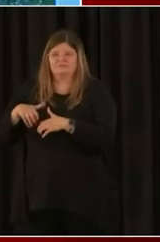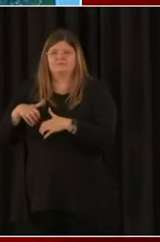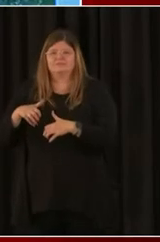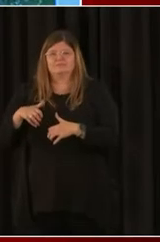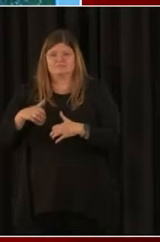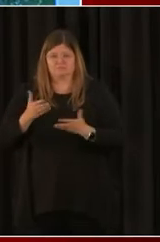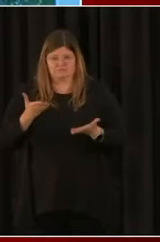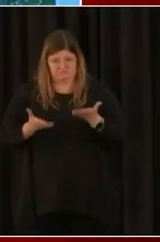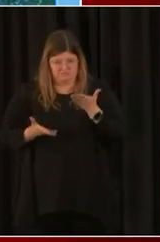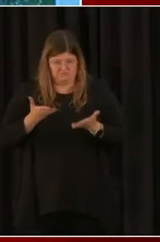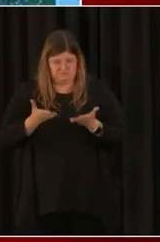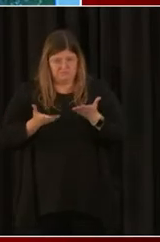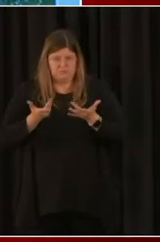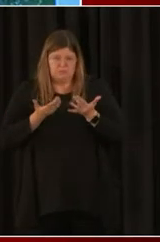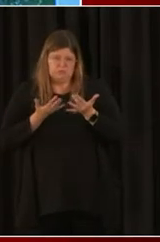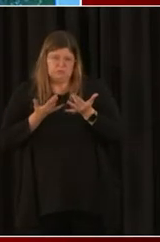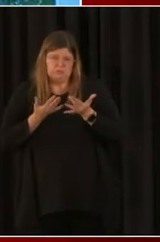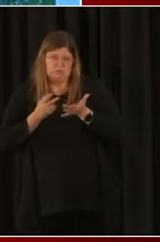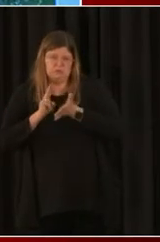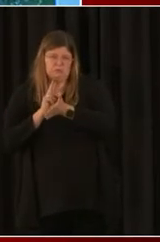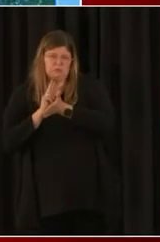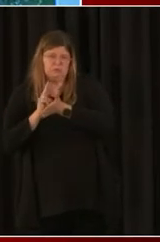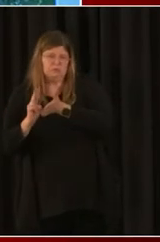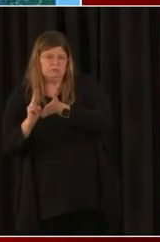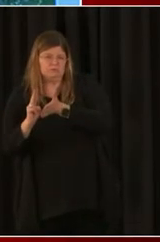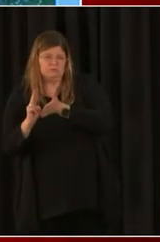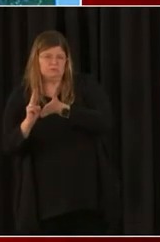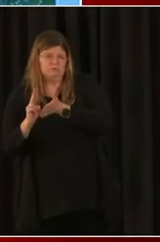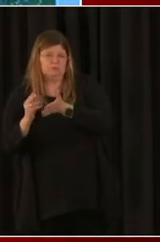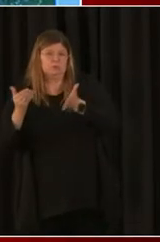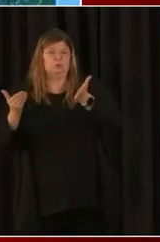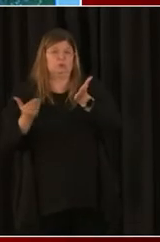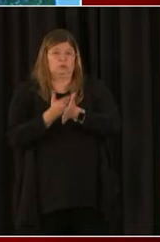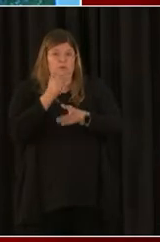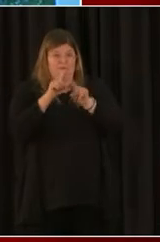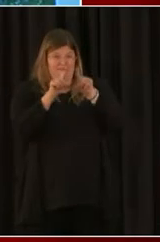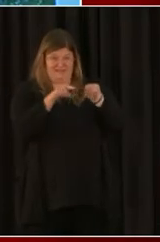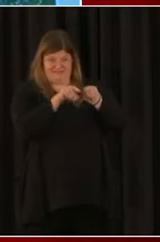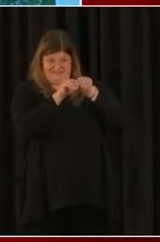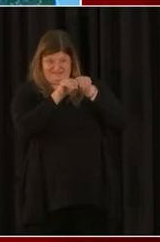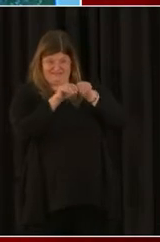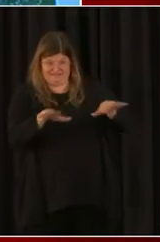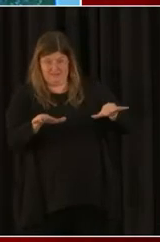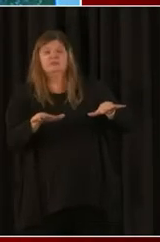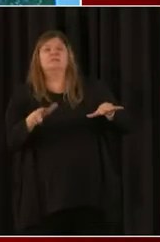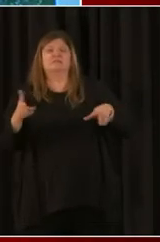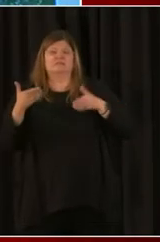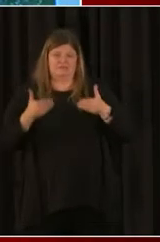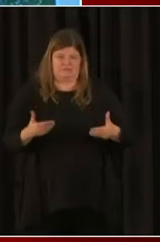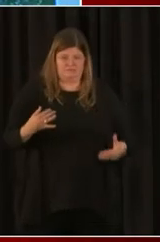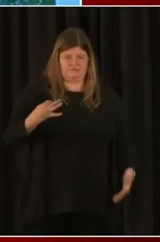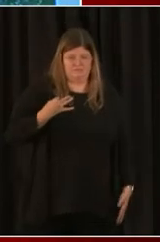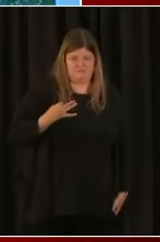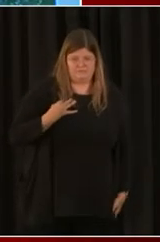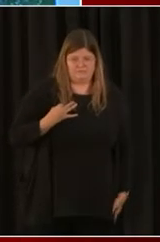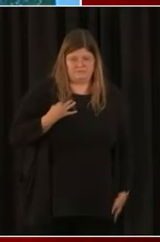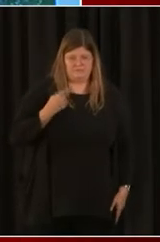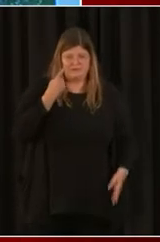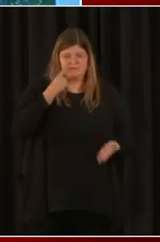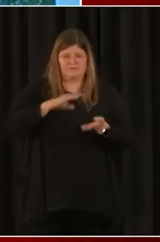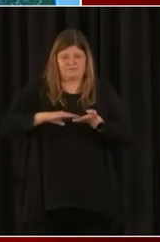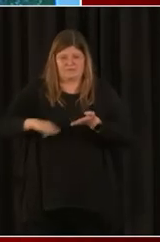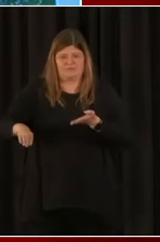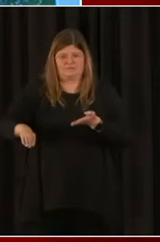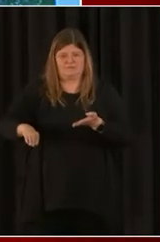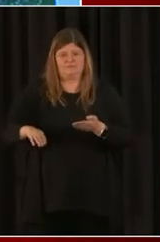may want to wait a couple more weeks until the new form comes out and then apply for forgiveness. But if you're, you know, but if